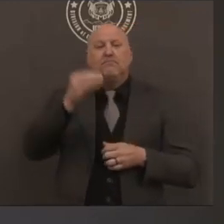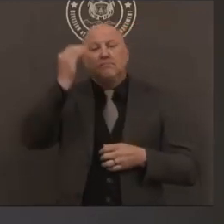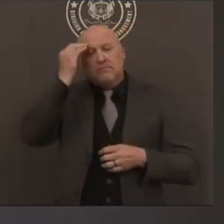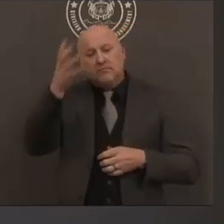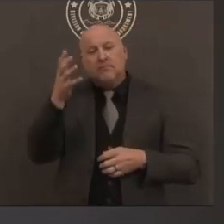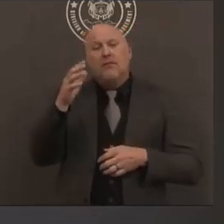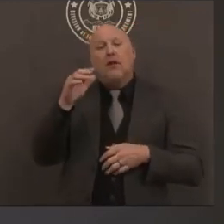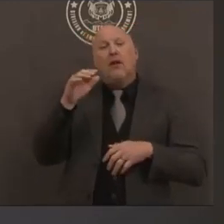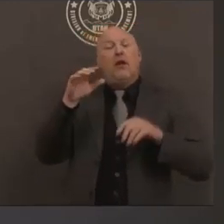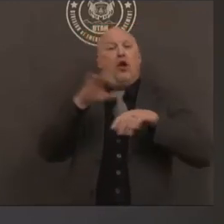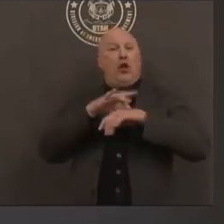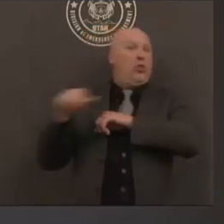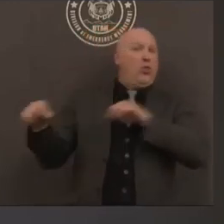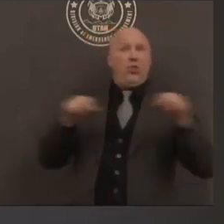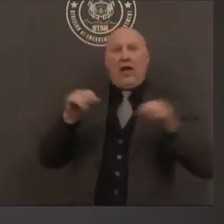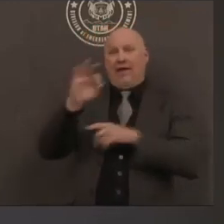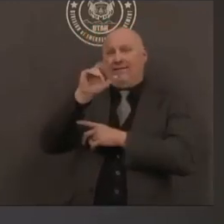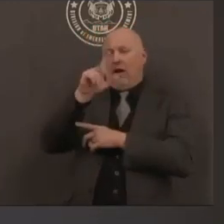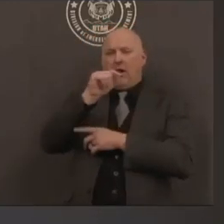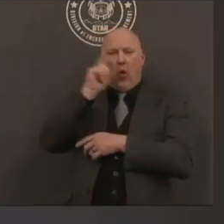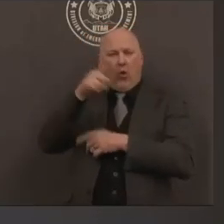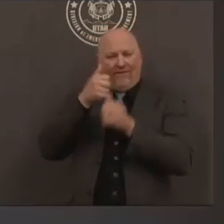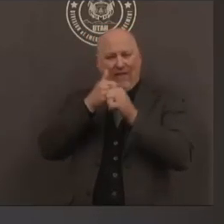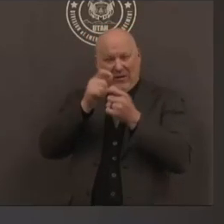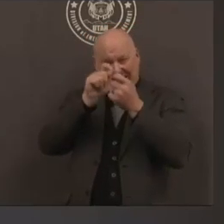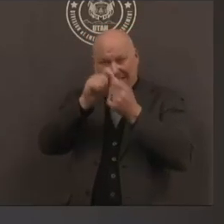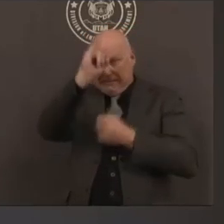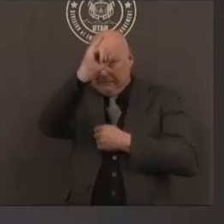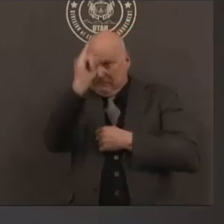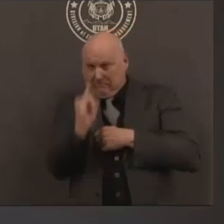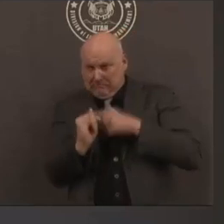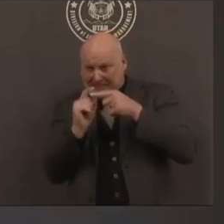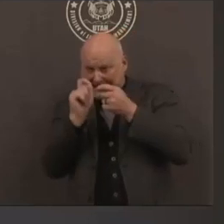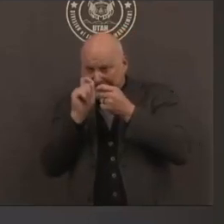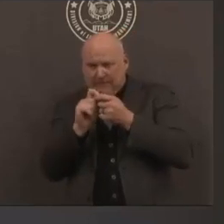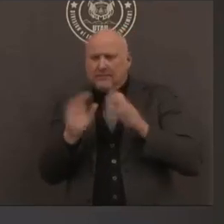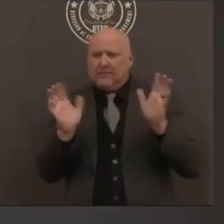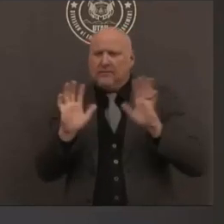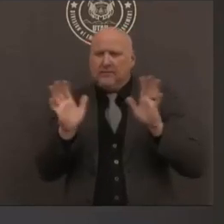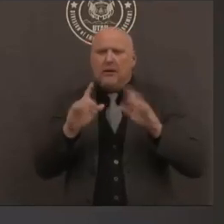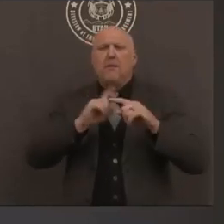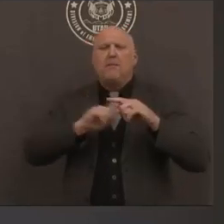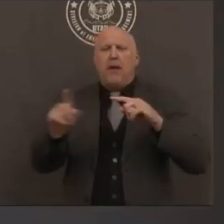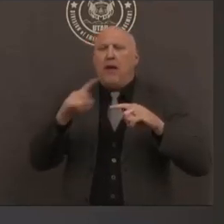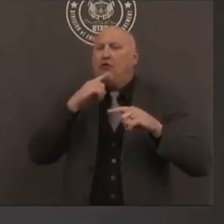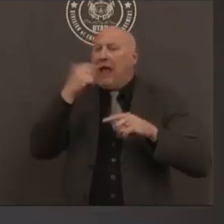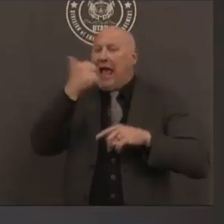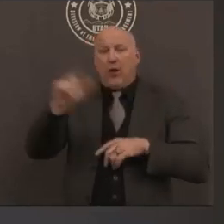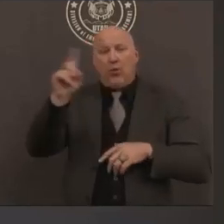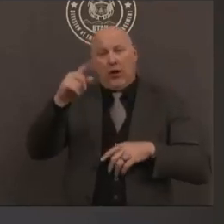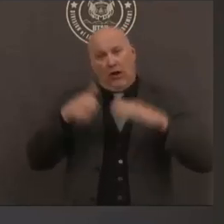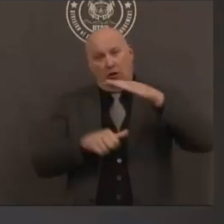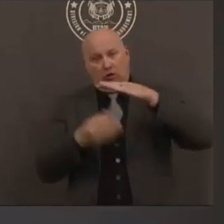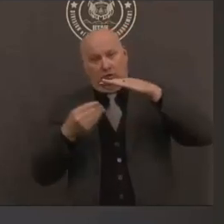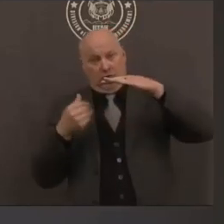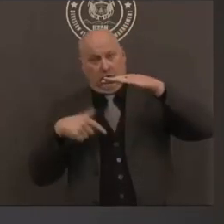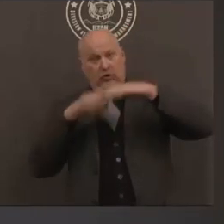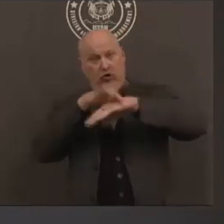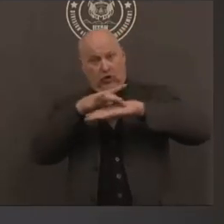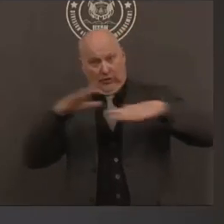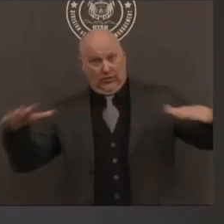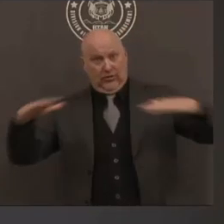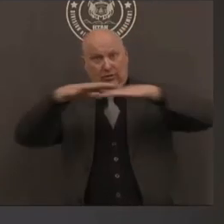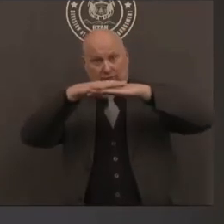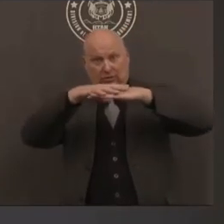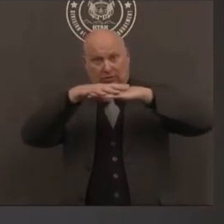map is that it's really a big cross section of earth that we are all walking around on all the time and that whole